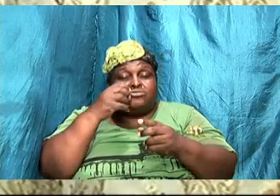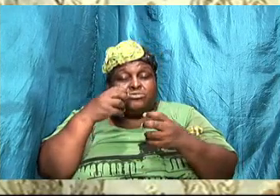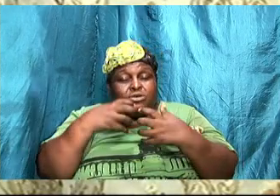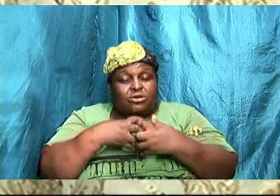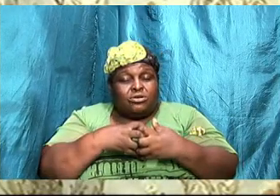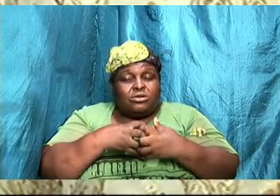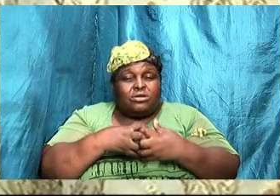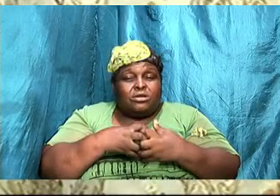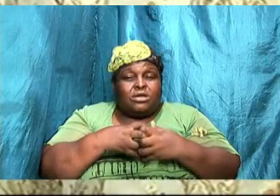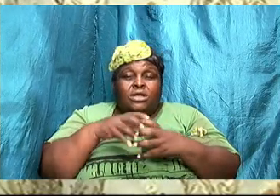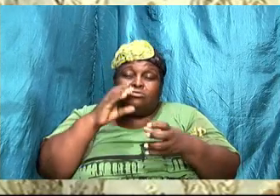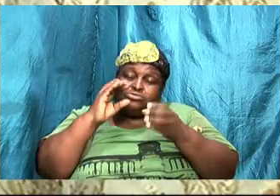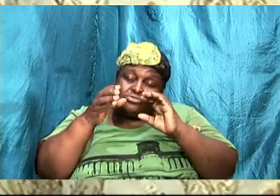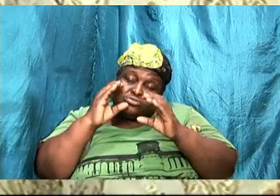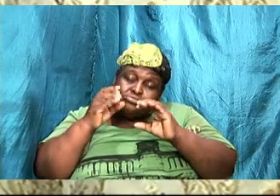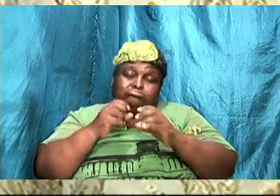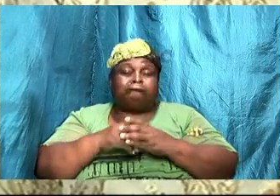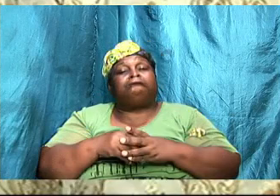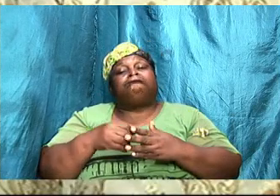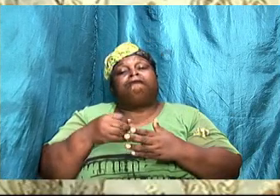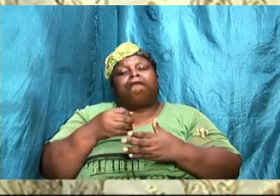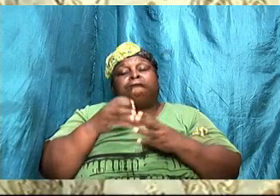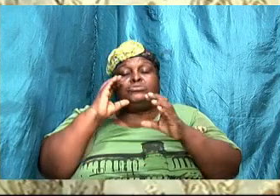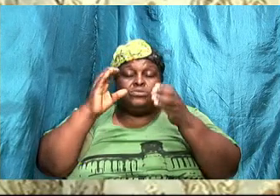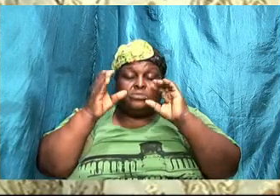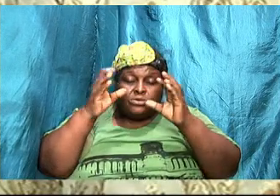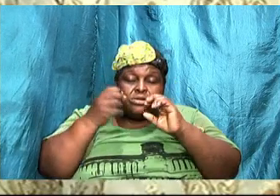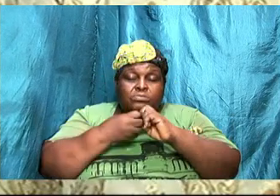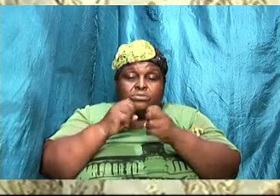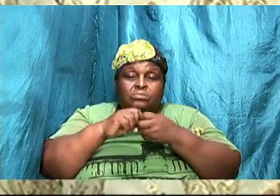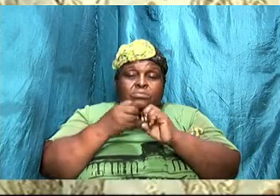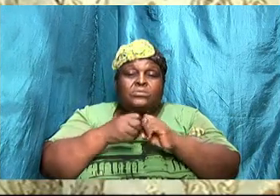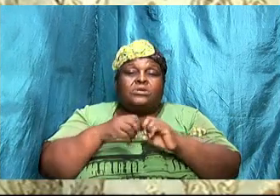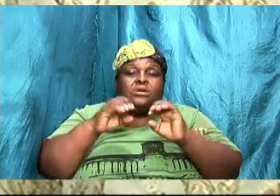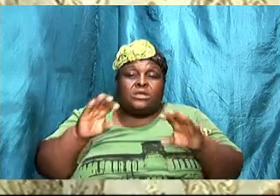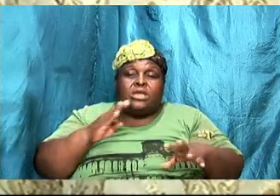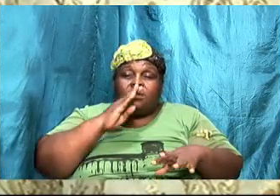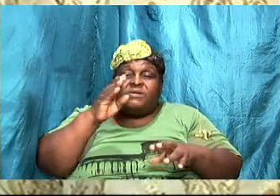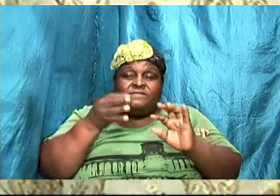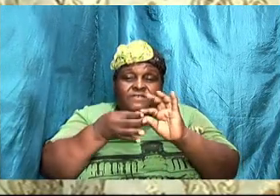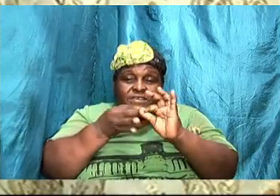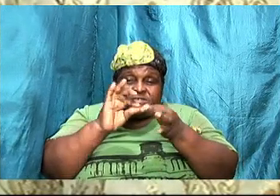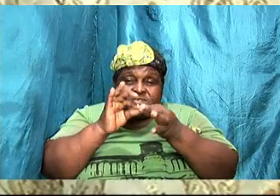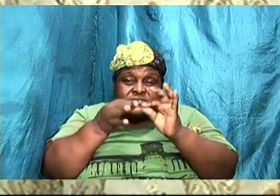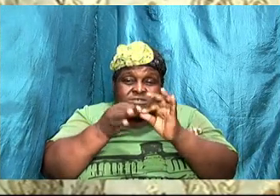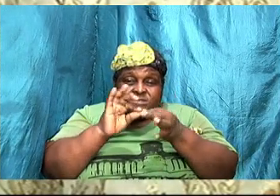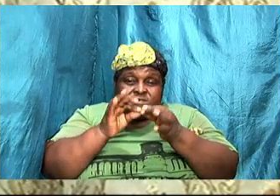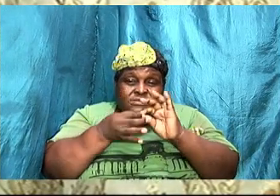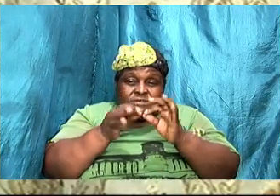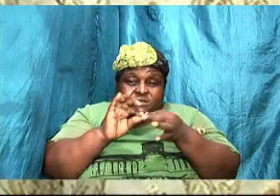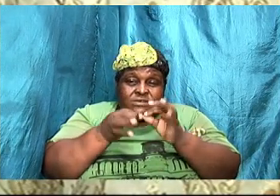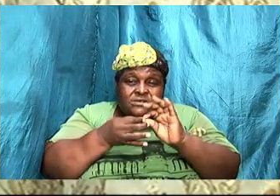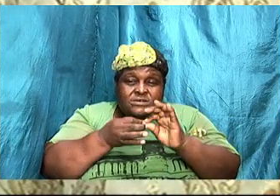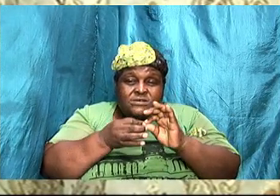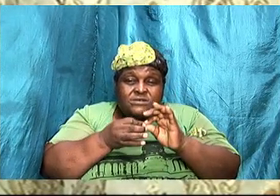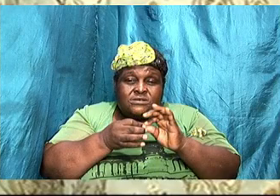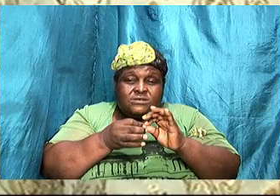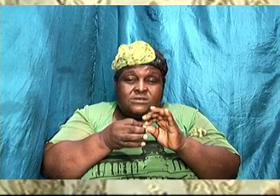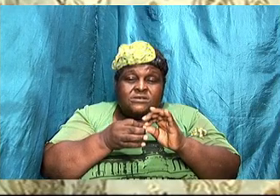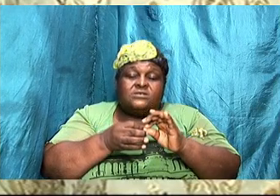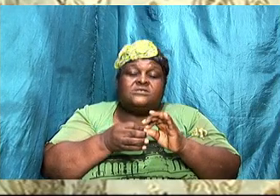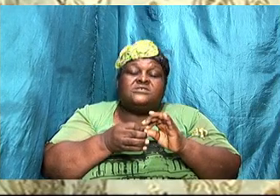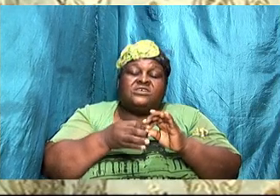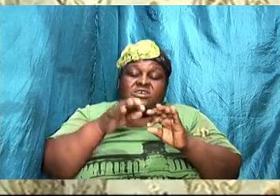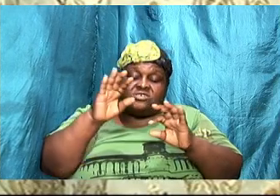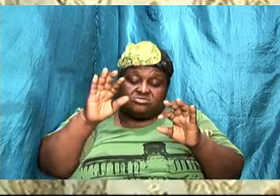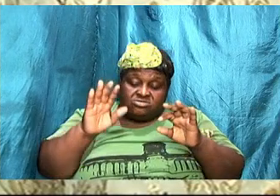able to discuss the communication issues it can be started out if we are committed and it's a child rearing issue